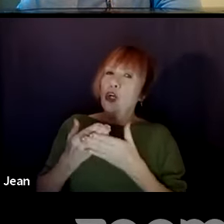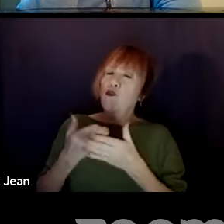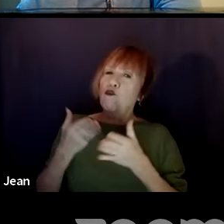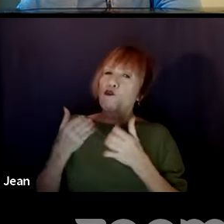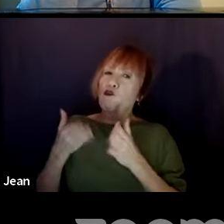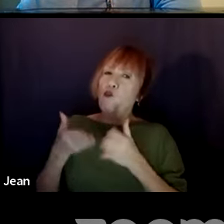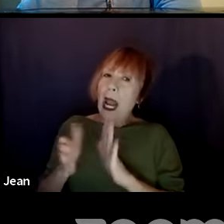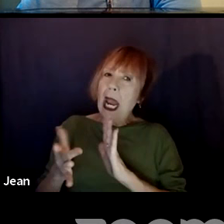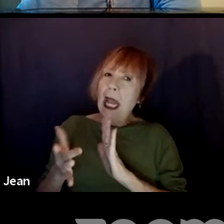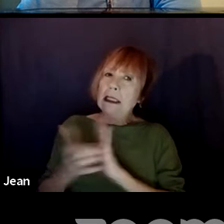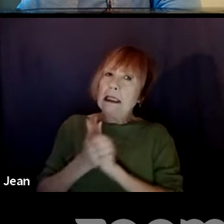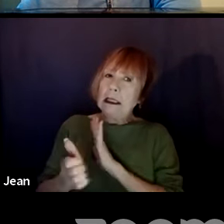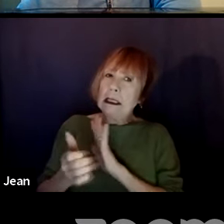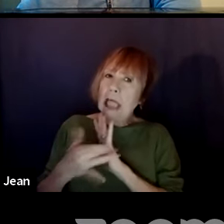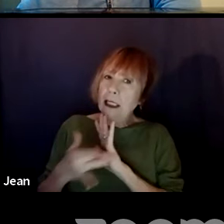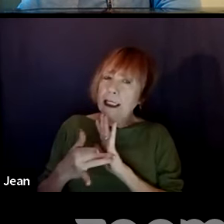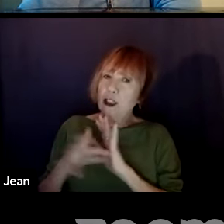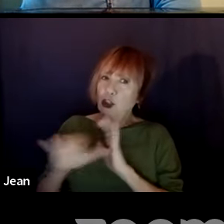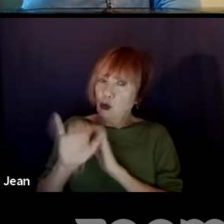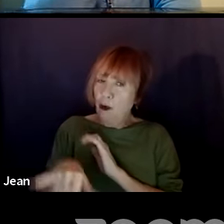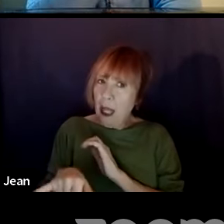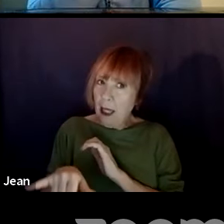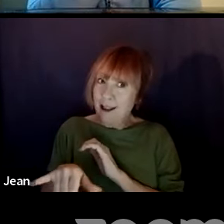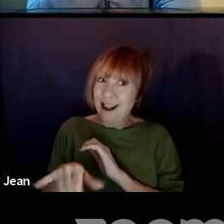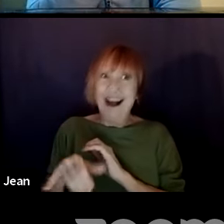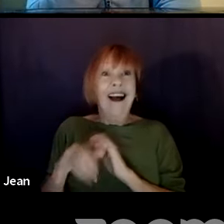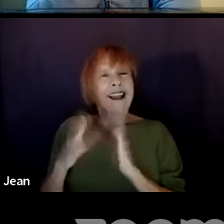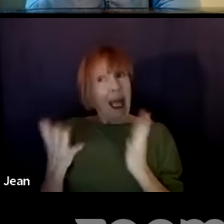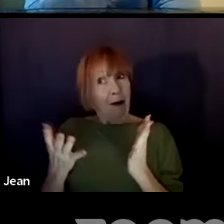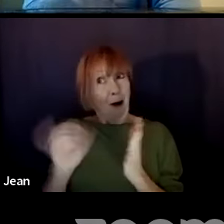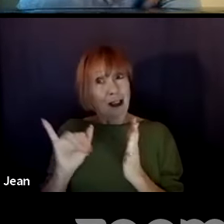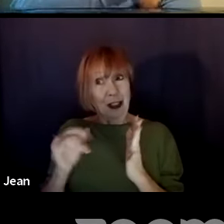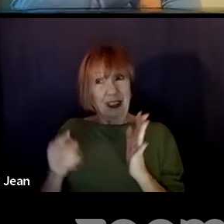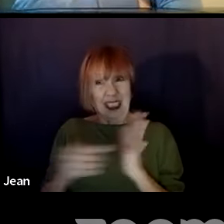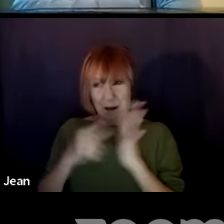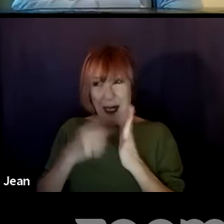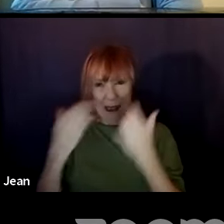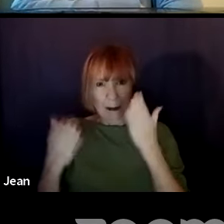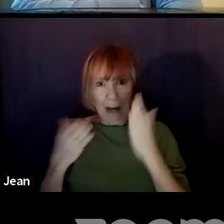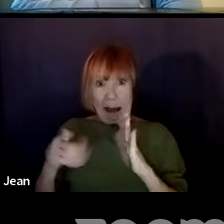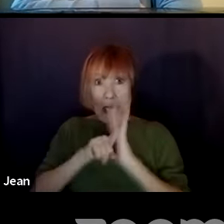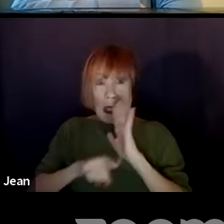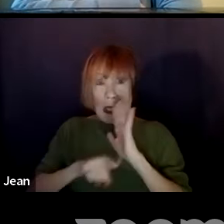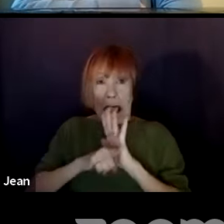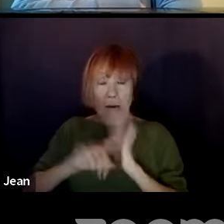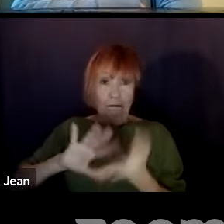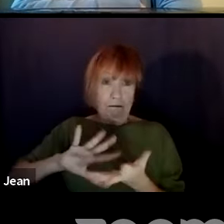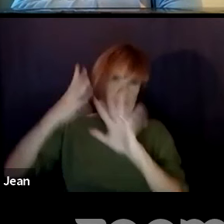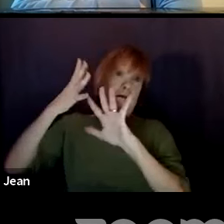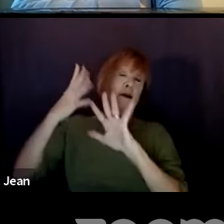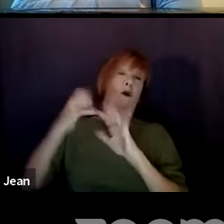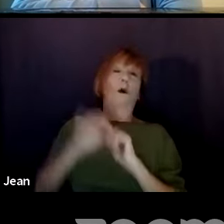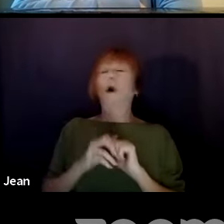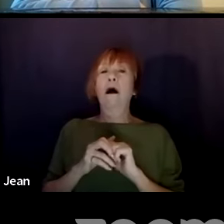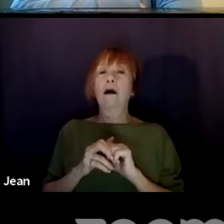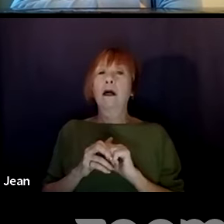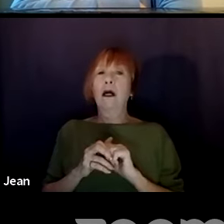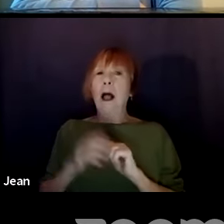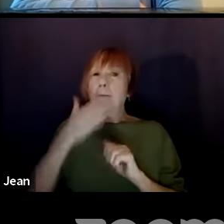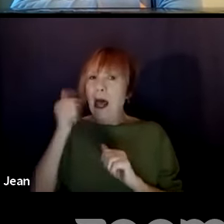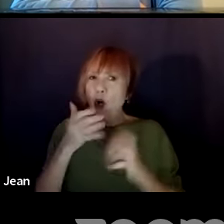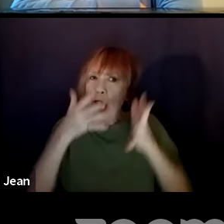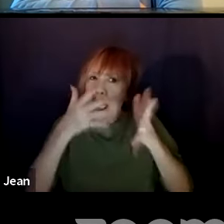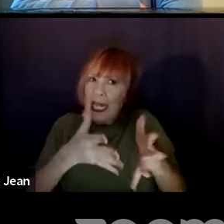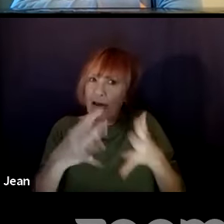could that sometimes maybe backfire or is it always good to leave those options in there? Because you're trying to think